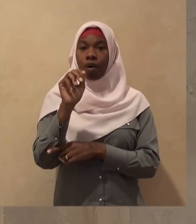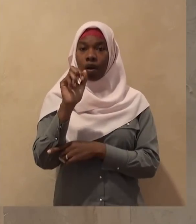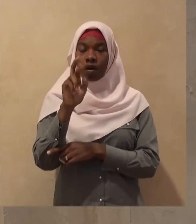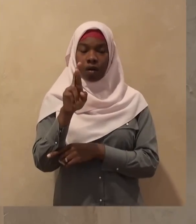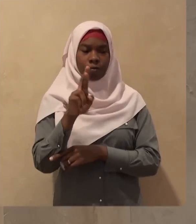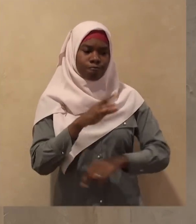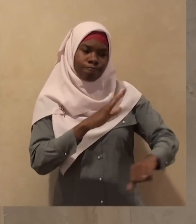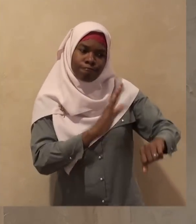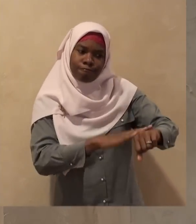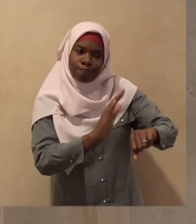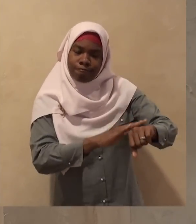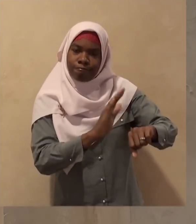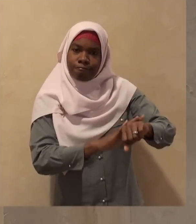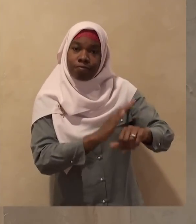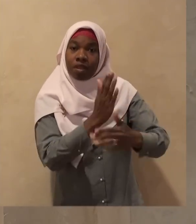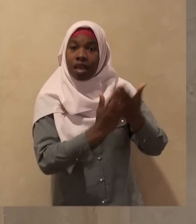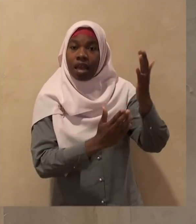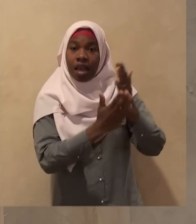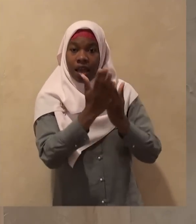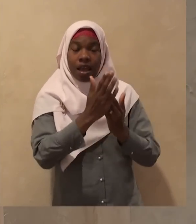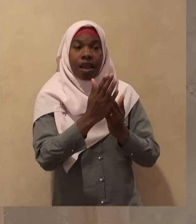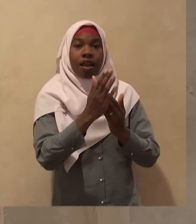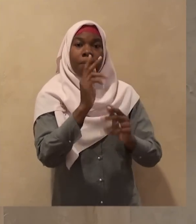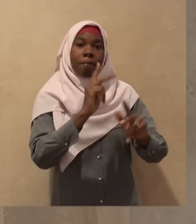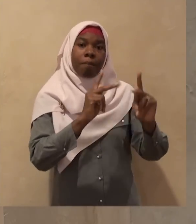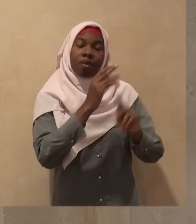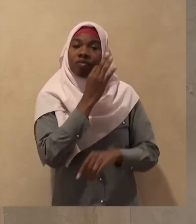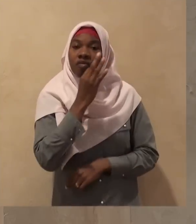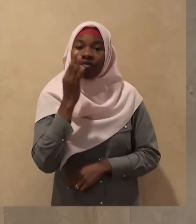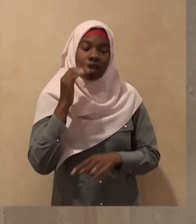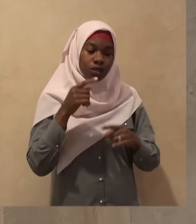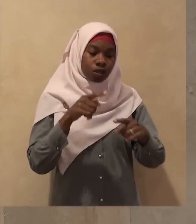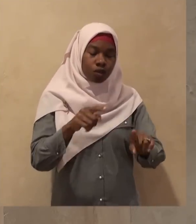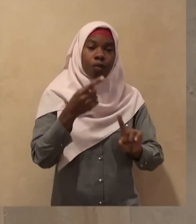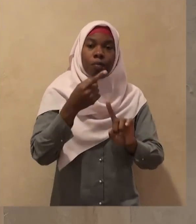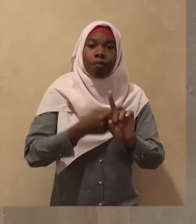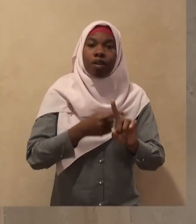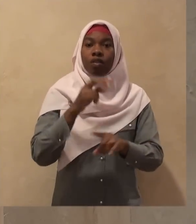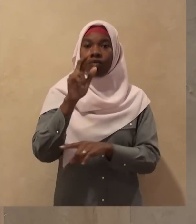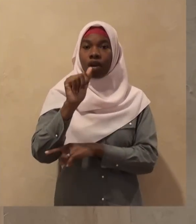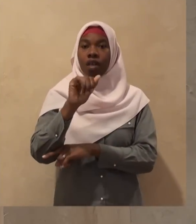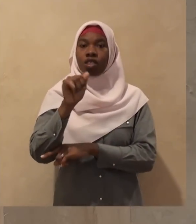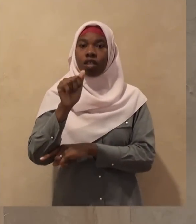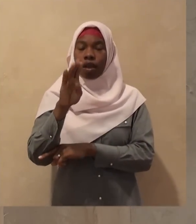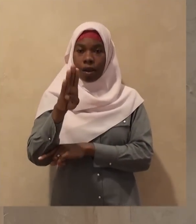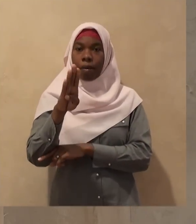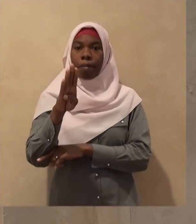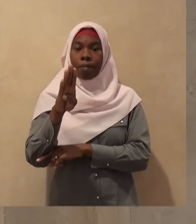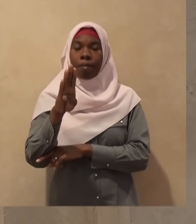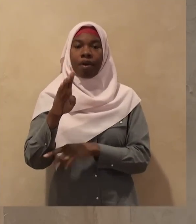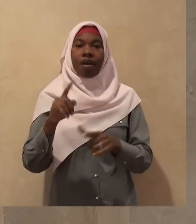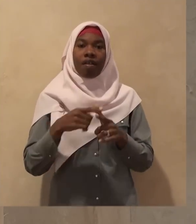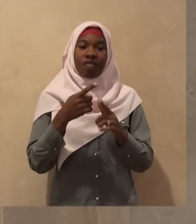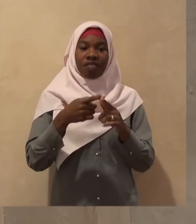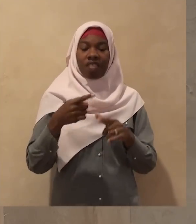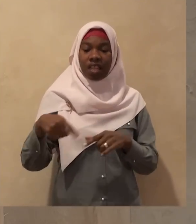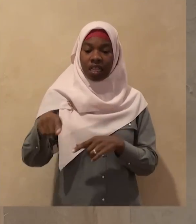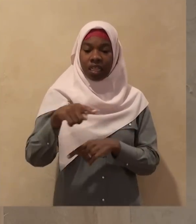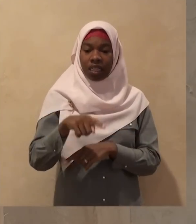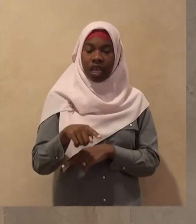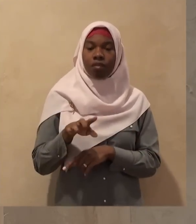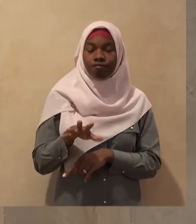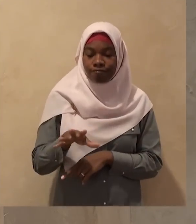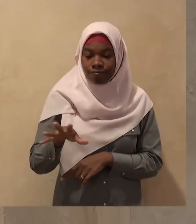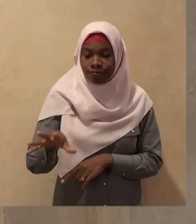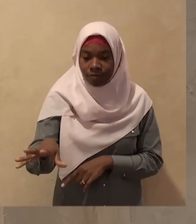fasted during the month of rajab until they reached out for food and he used to say in